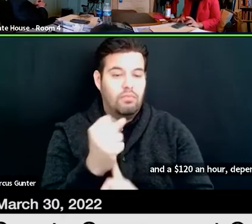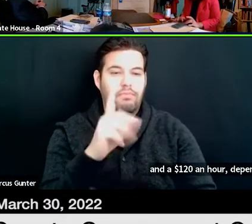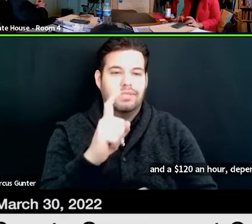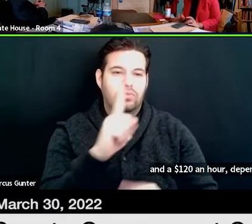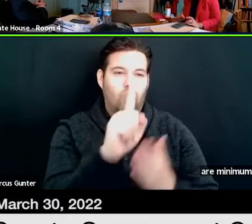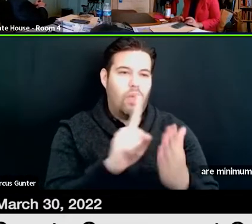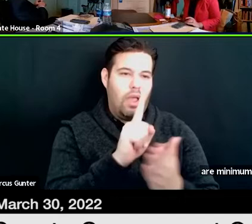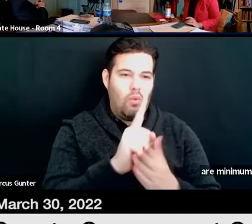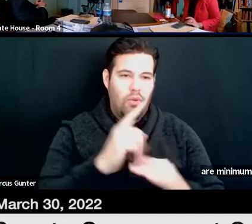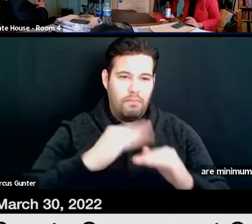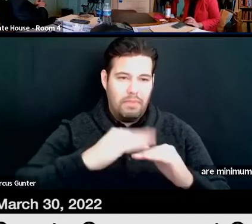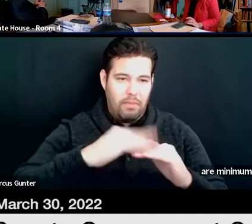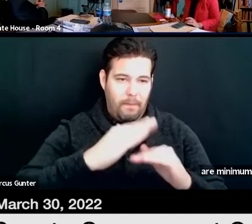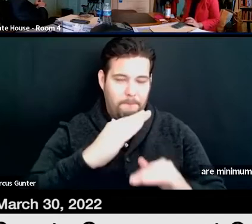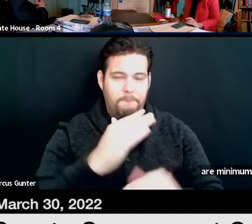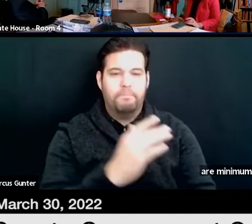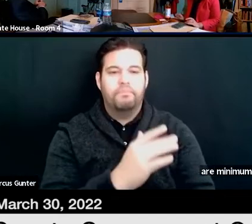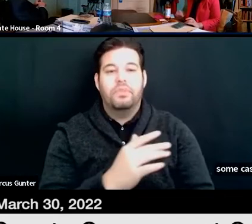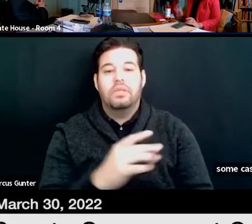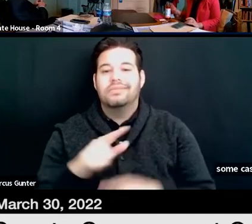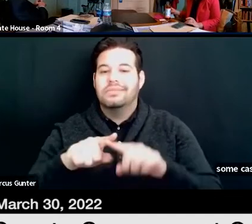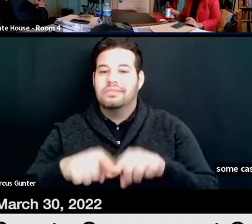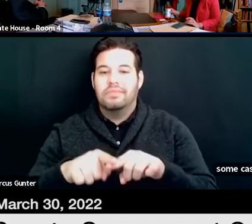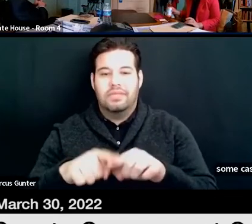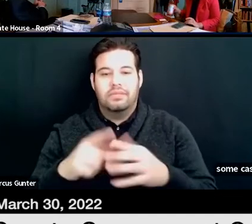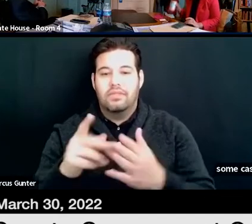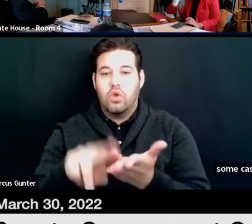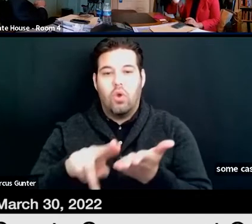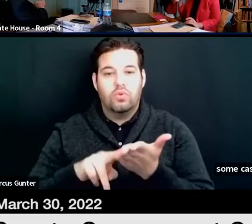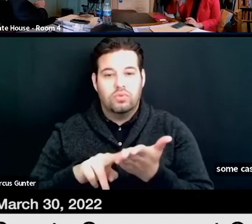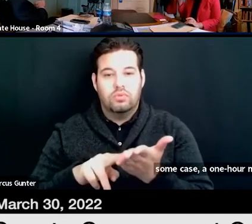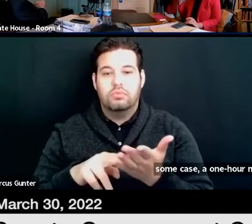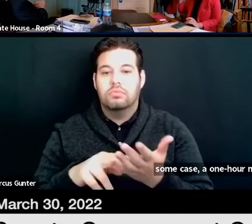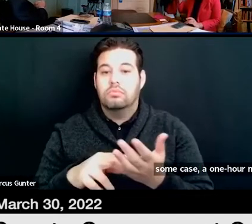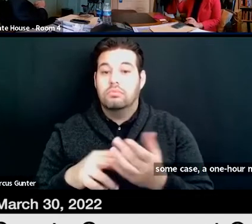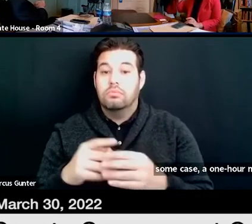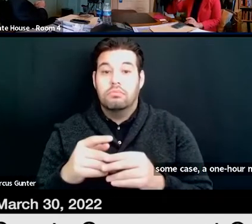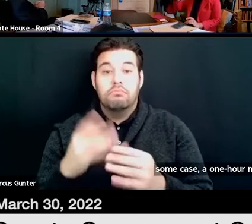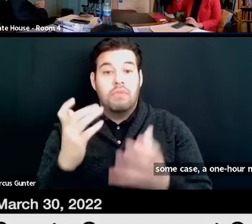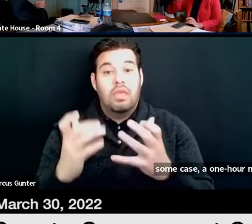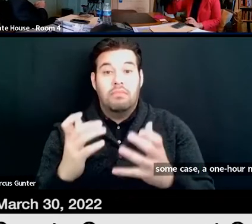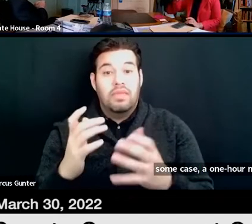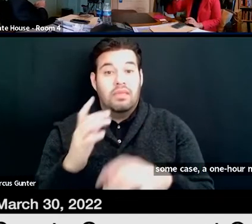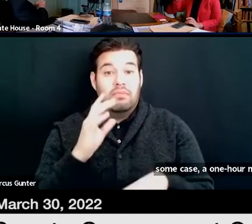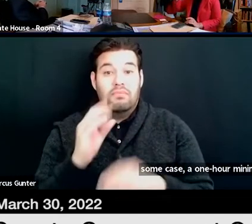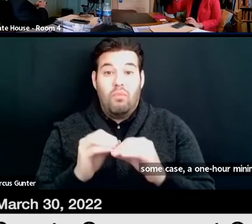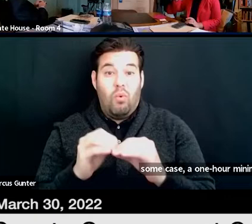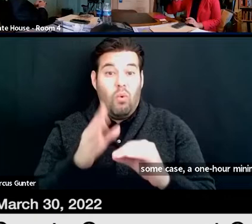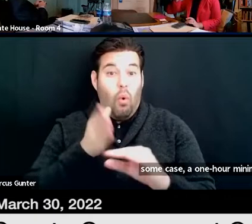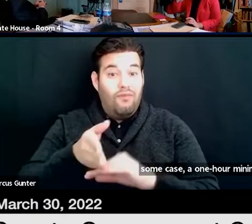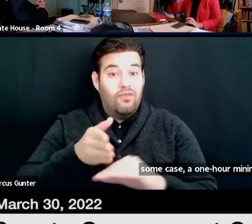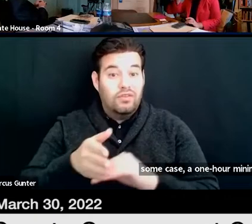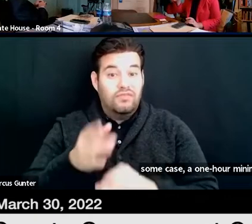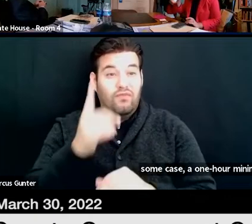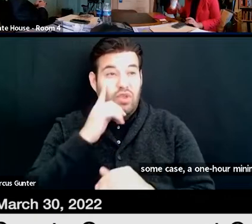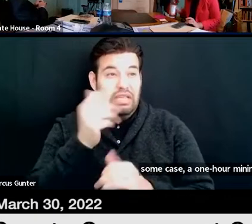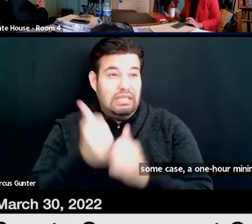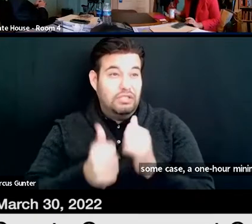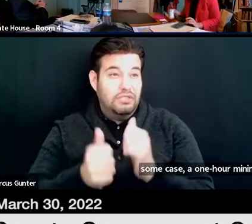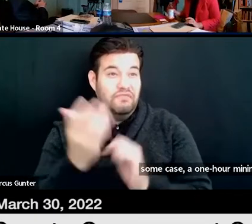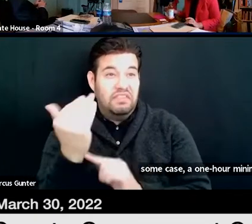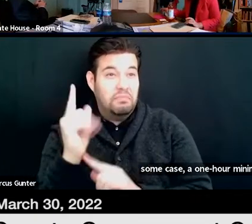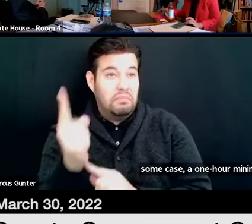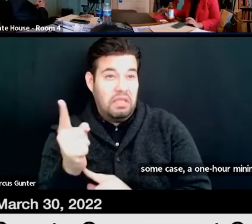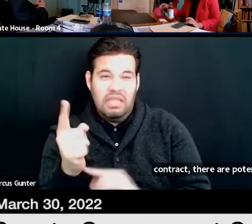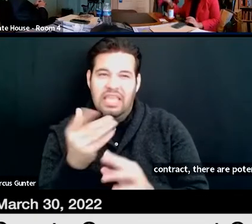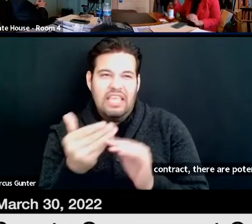hour minimum. And then depending on the contract, there are potential for overages, usually by the quarter hour, even if you